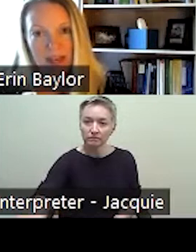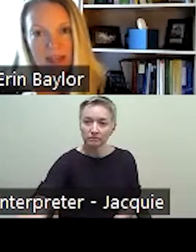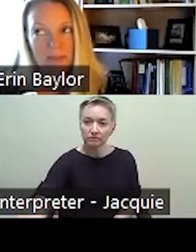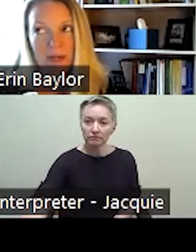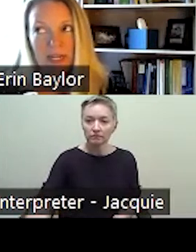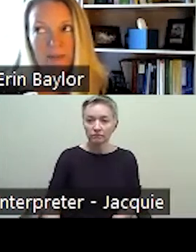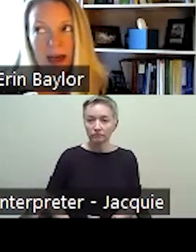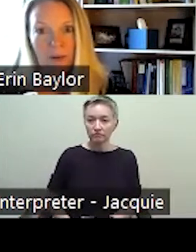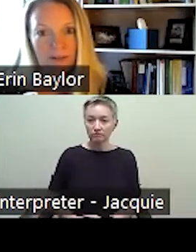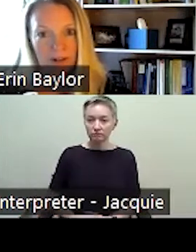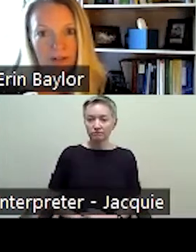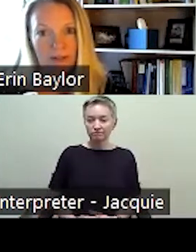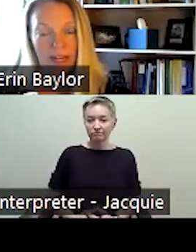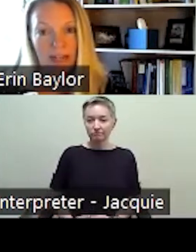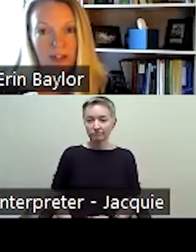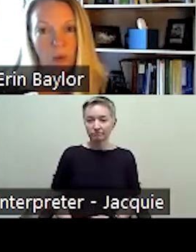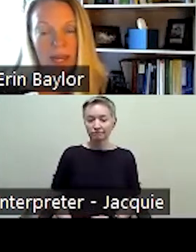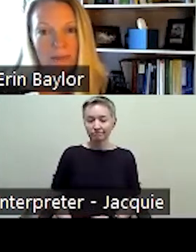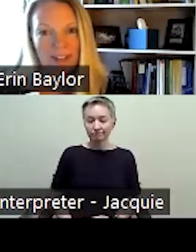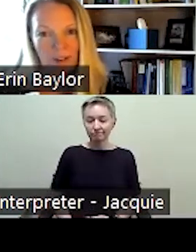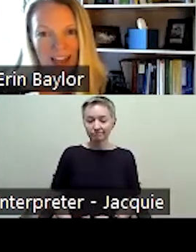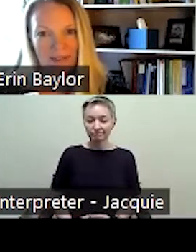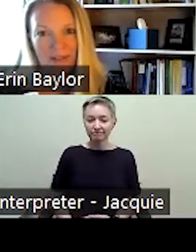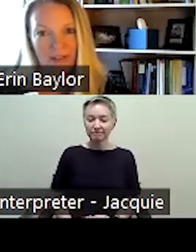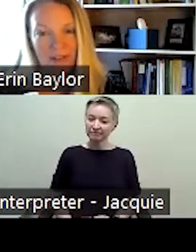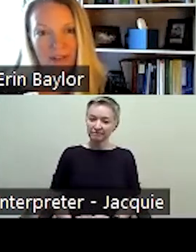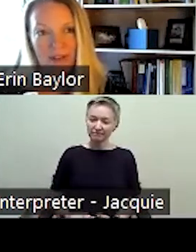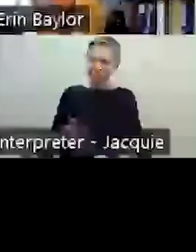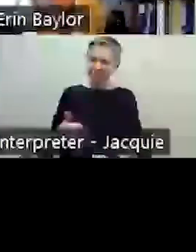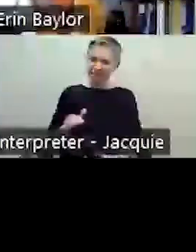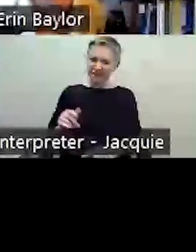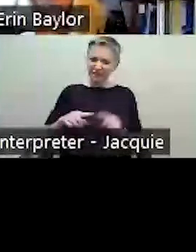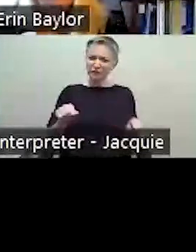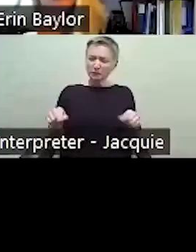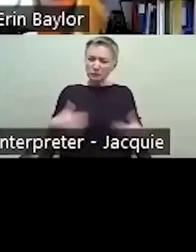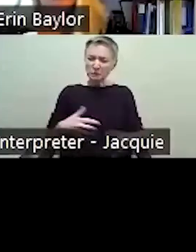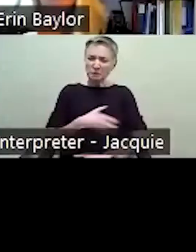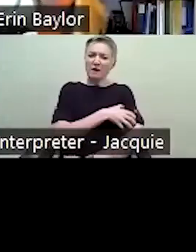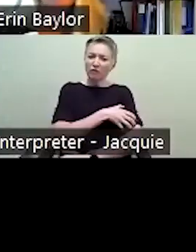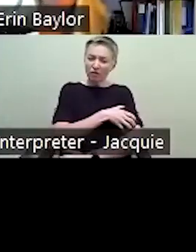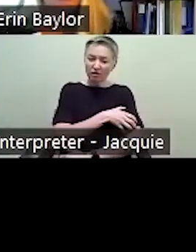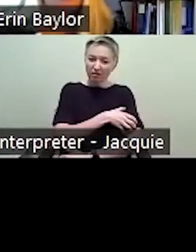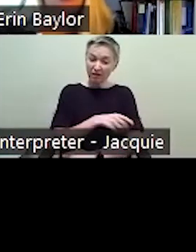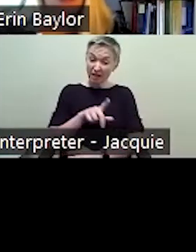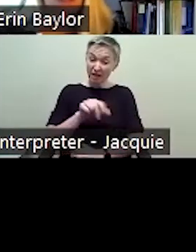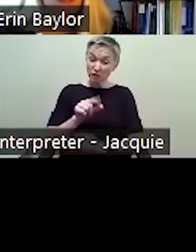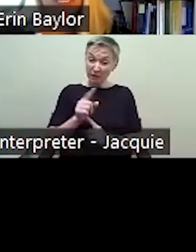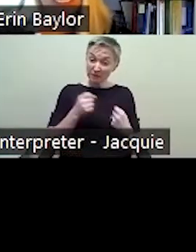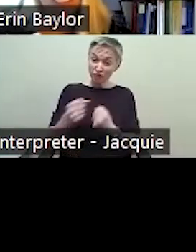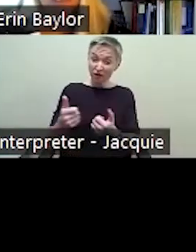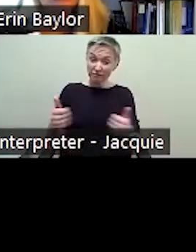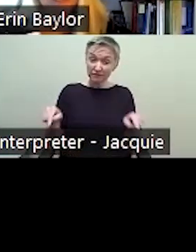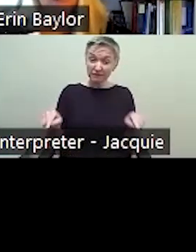That's pretty powerful, right? A 20 minute drive results in greater than